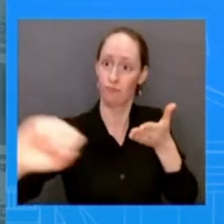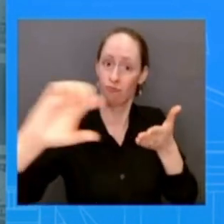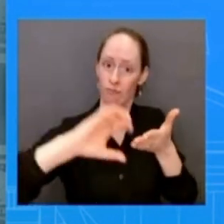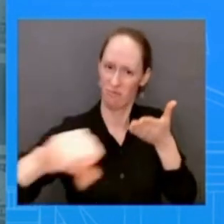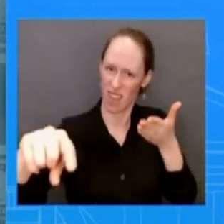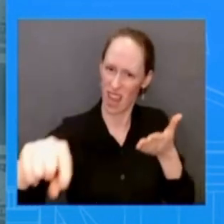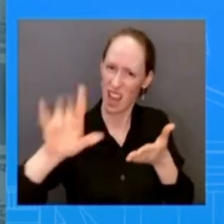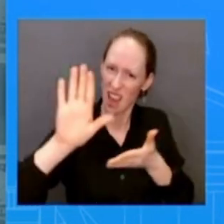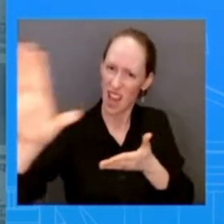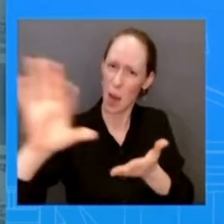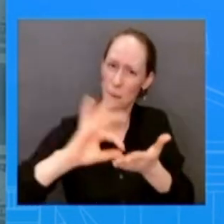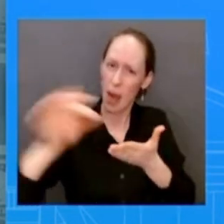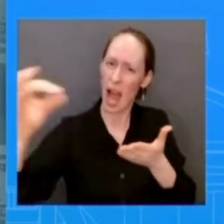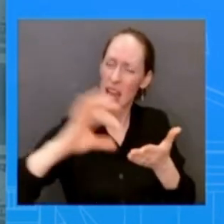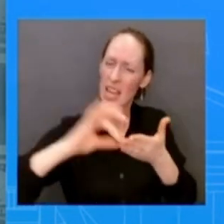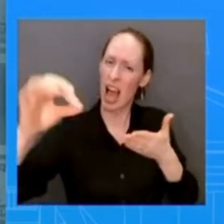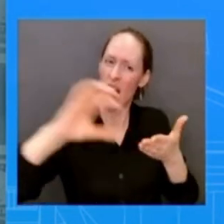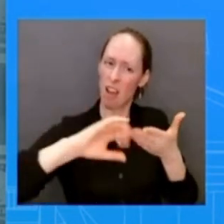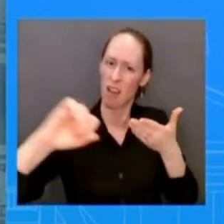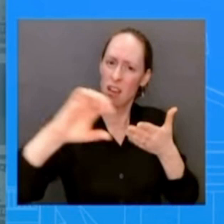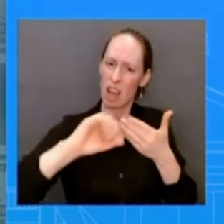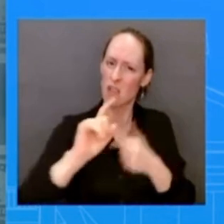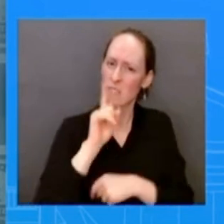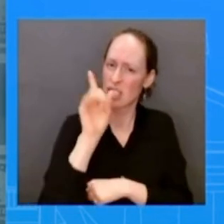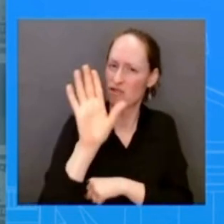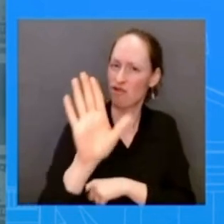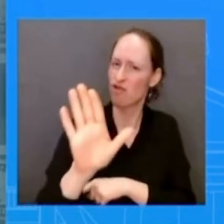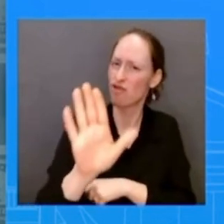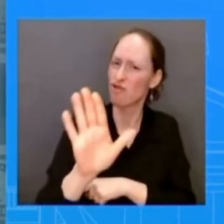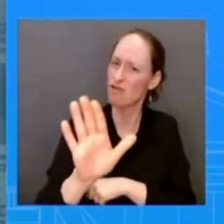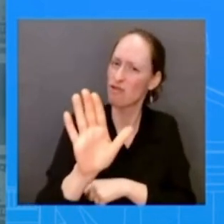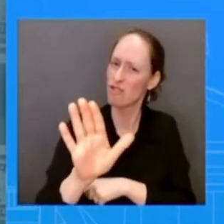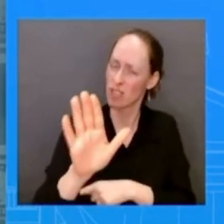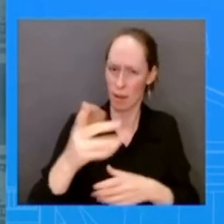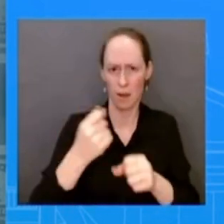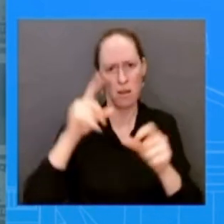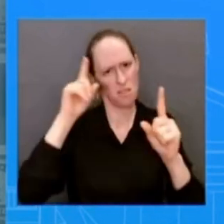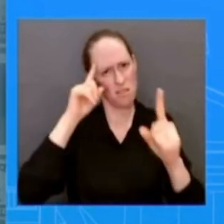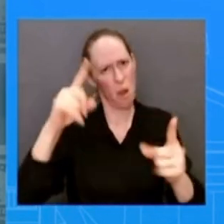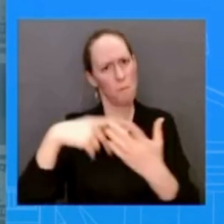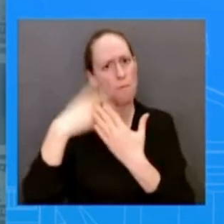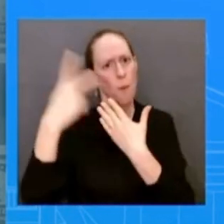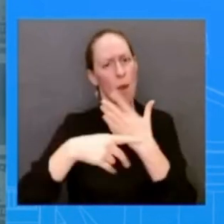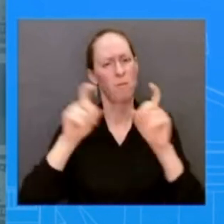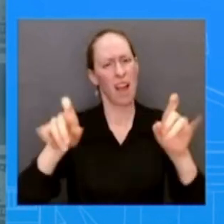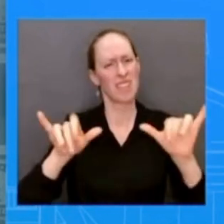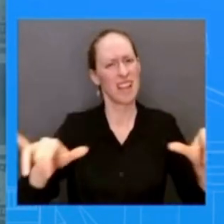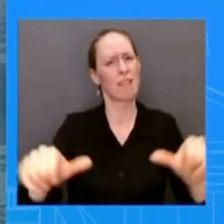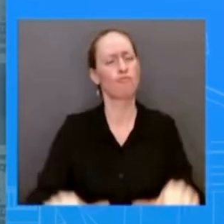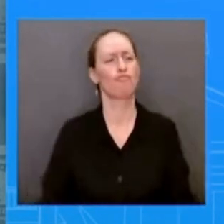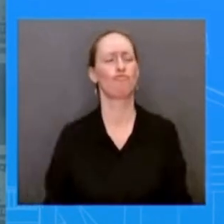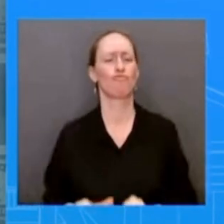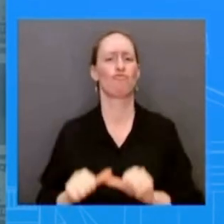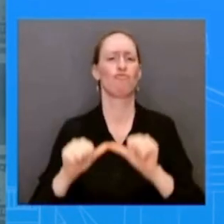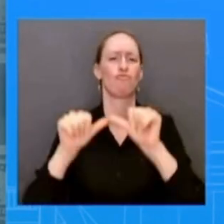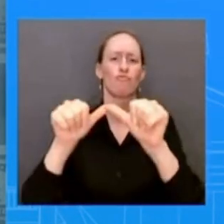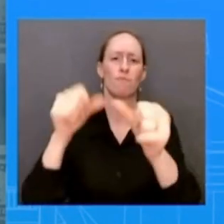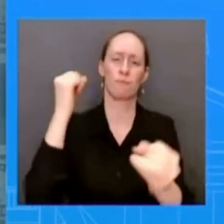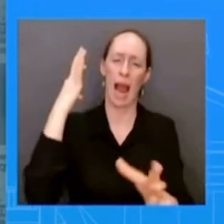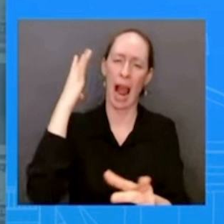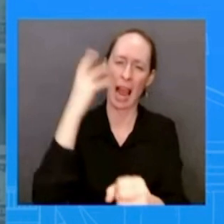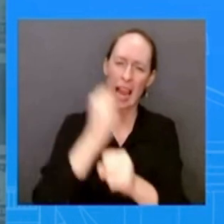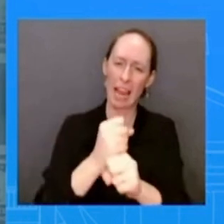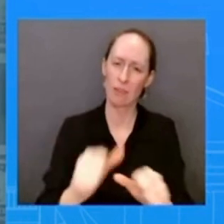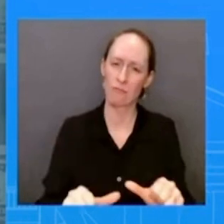lifeline is available for generations to come and so we're going to do this we're going to make sure that rich pay their fair share and by